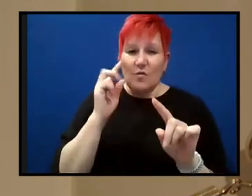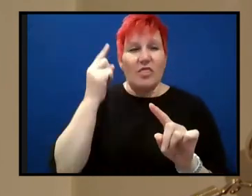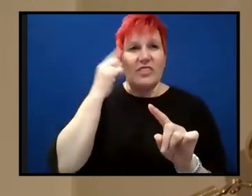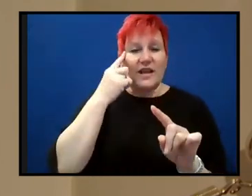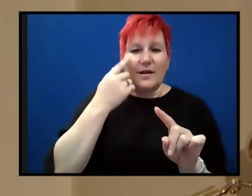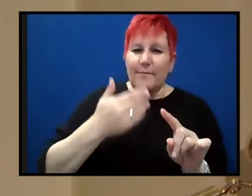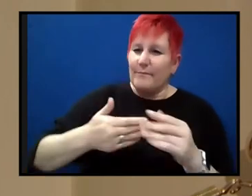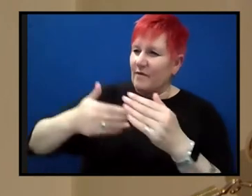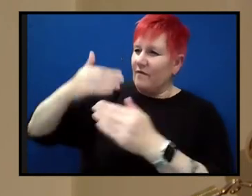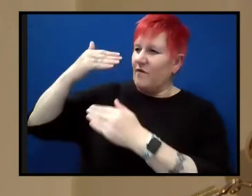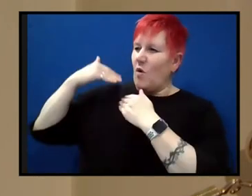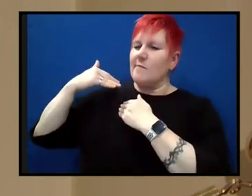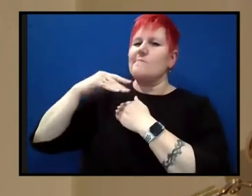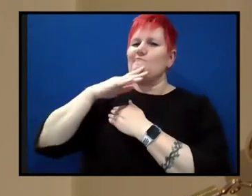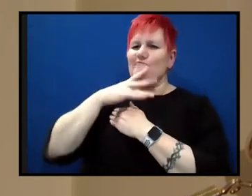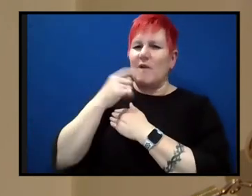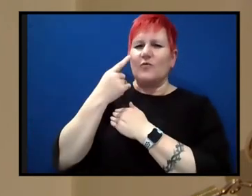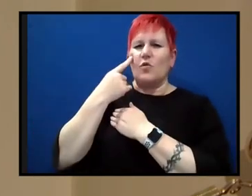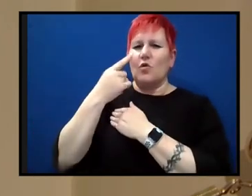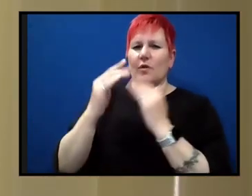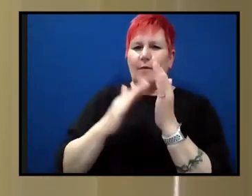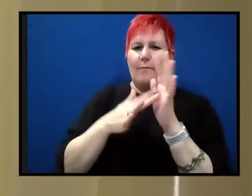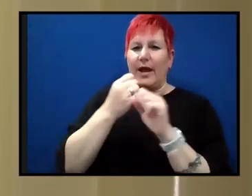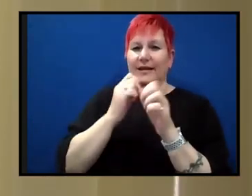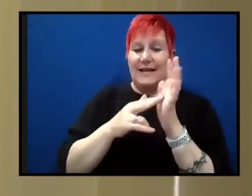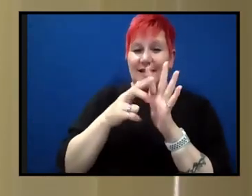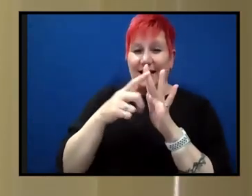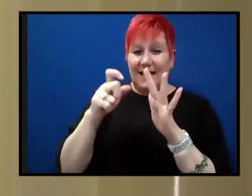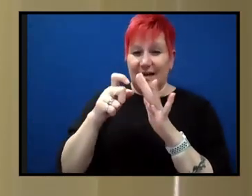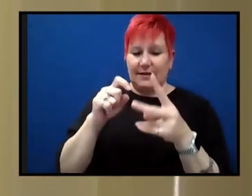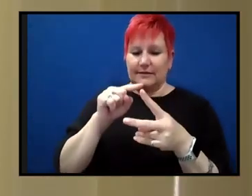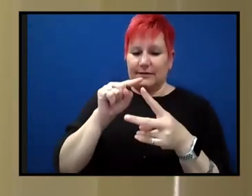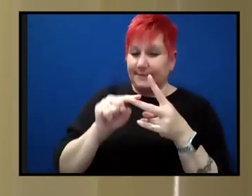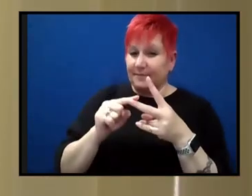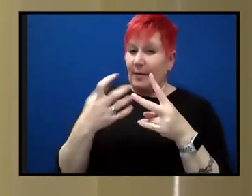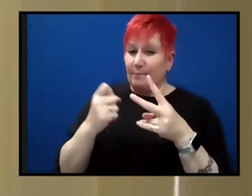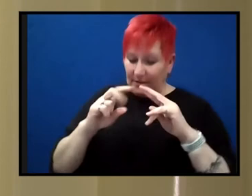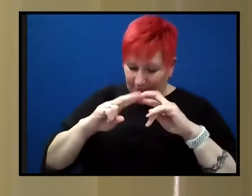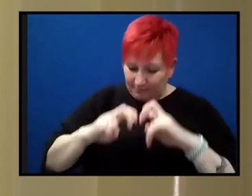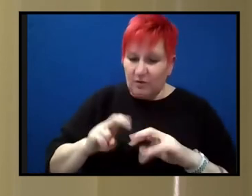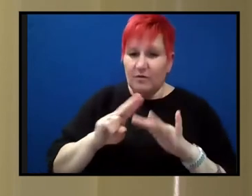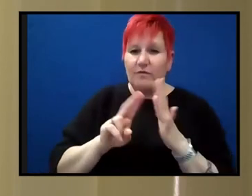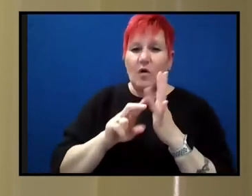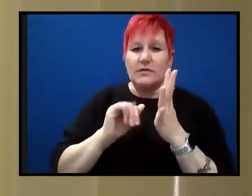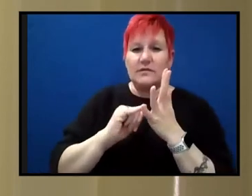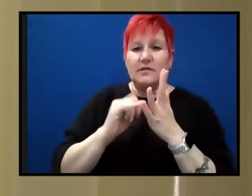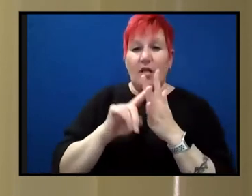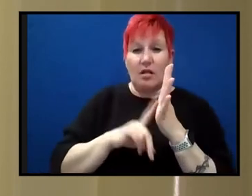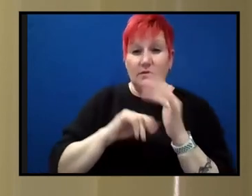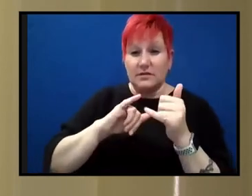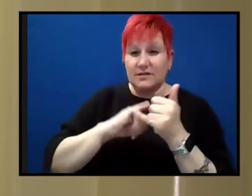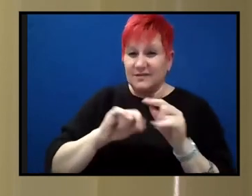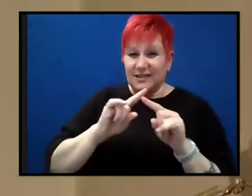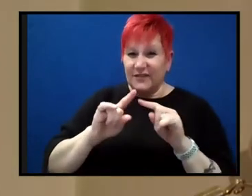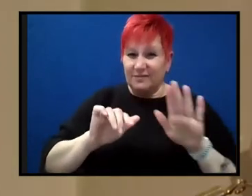properties by looking at the magnetic signature. Yes, they needed to look at fossils that were observed on different, and on different parts of the